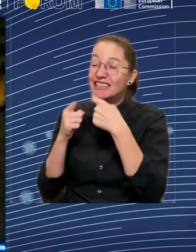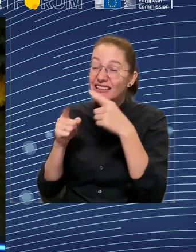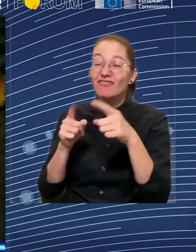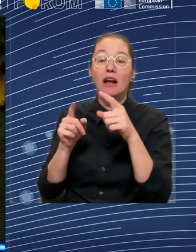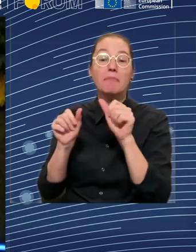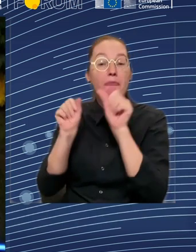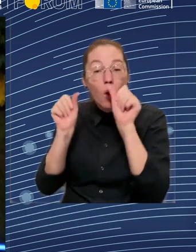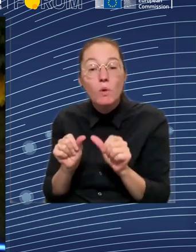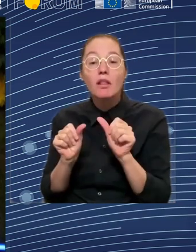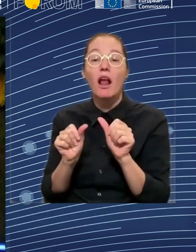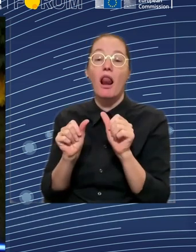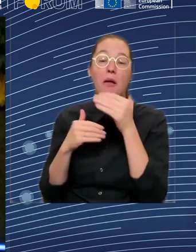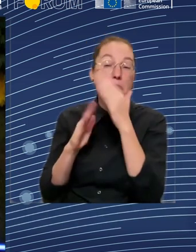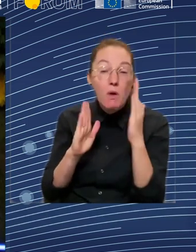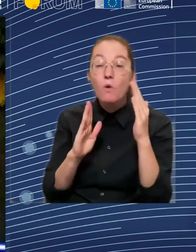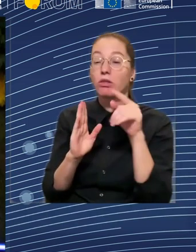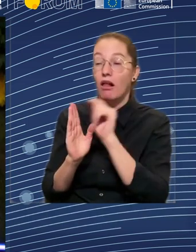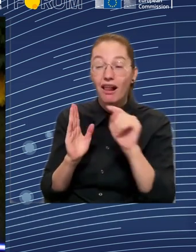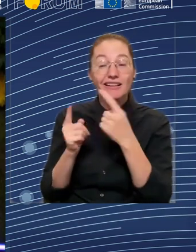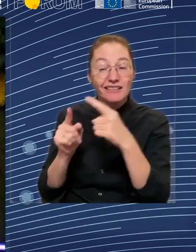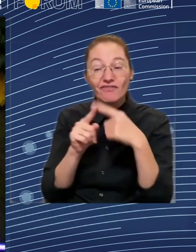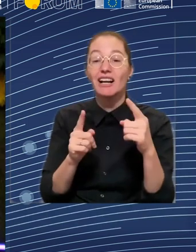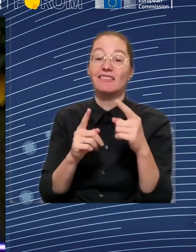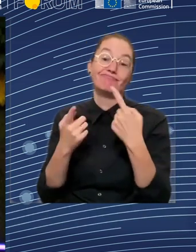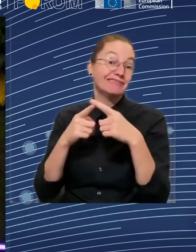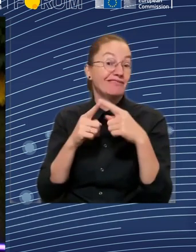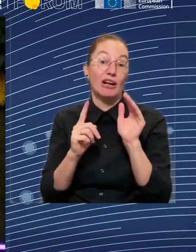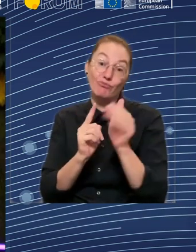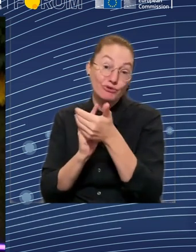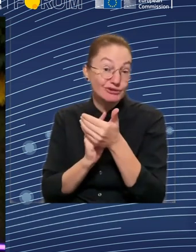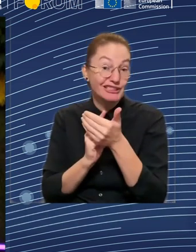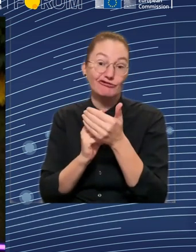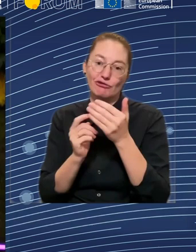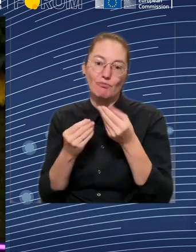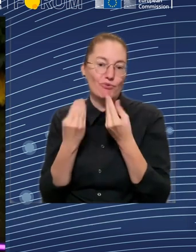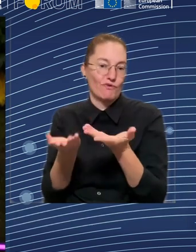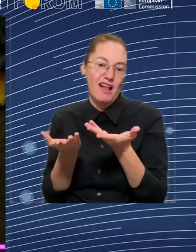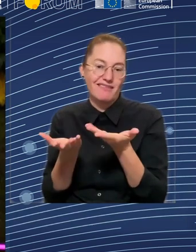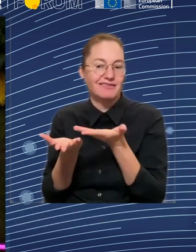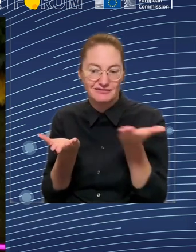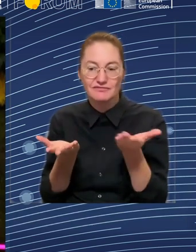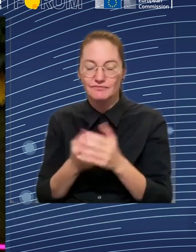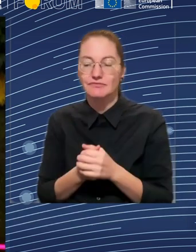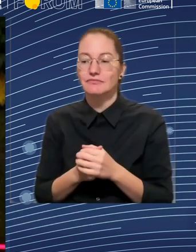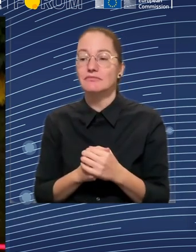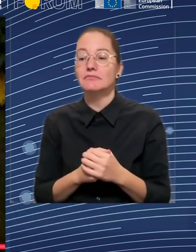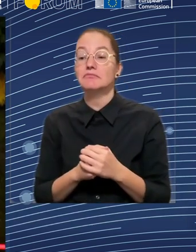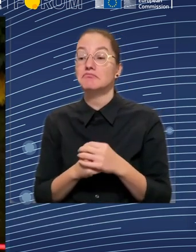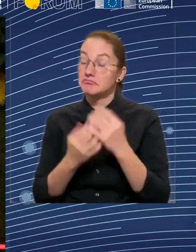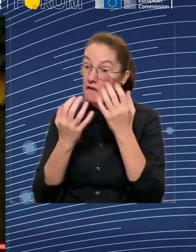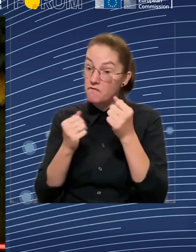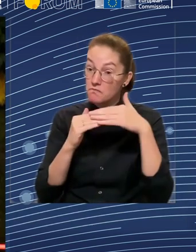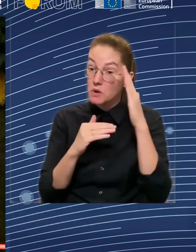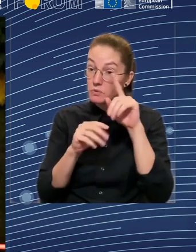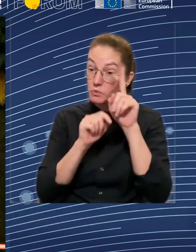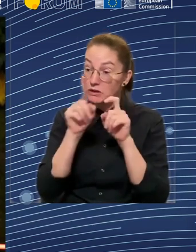Hi, hello. My name is Siri Schwartz. come from the European Commission. And I have a question for Professor Nelson. You mentioned that